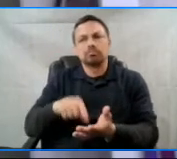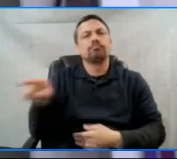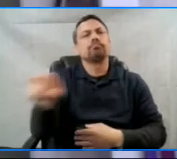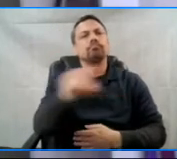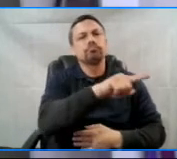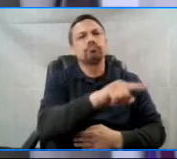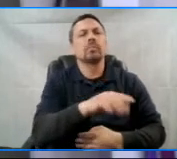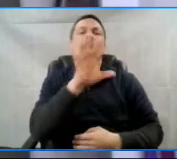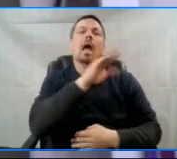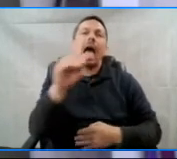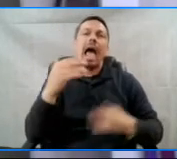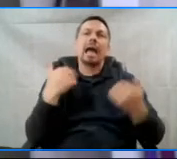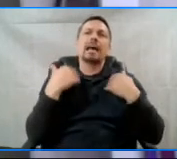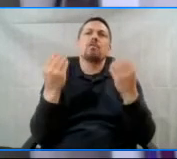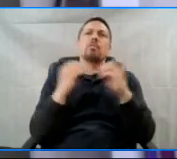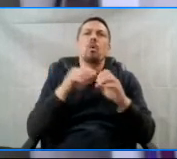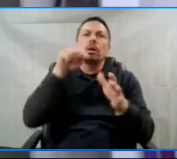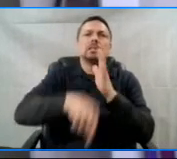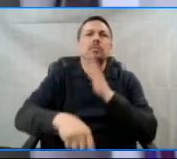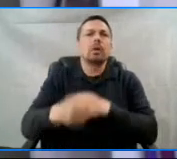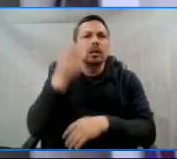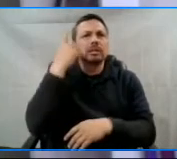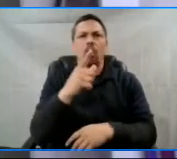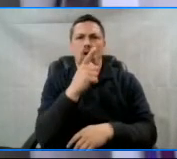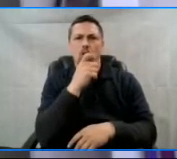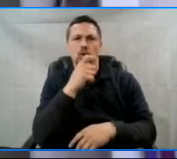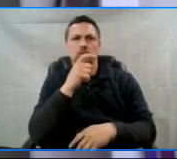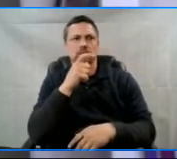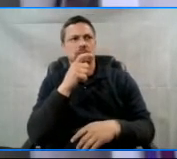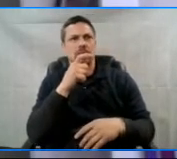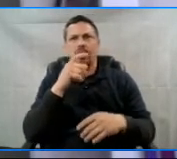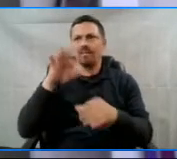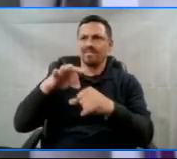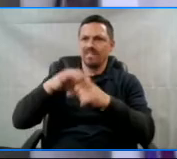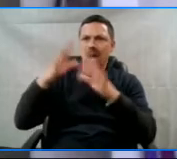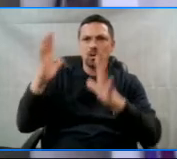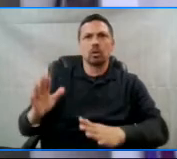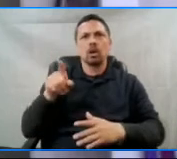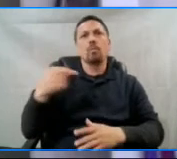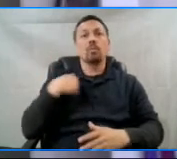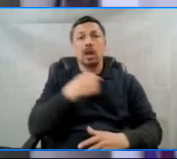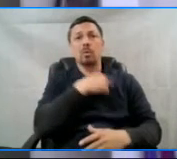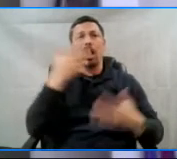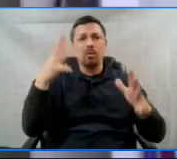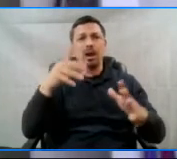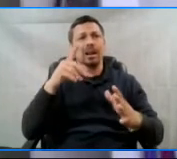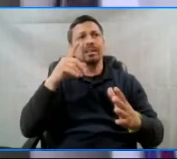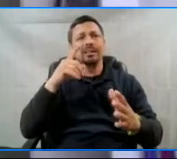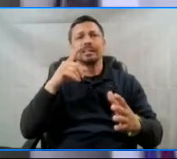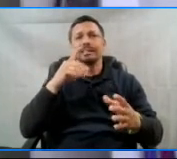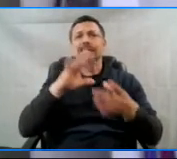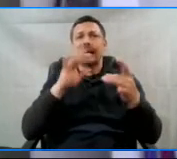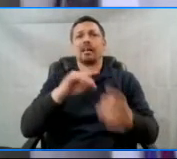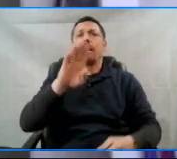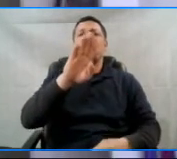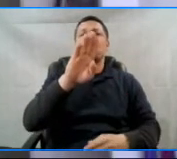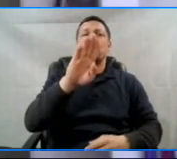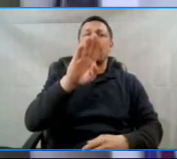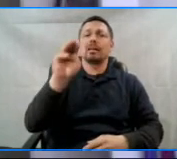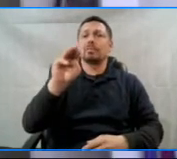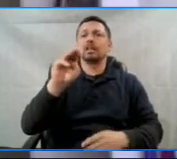includes having a greater understanding of who is a ballot measure voter. As we've already stated, ballot measures transcend party politics.